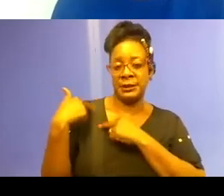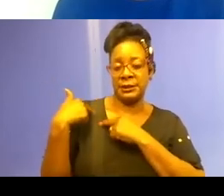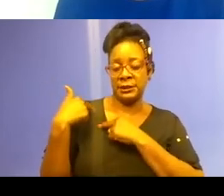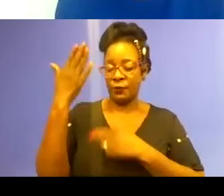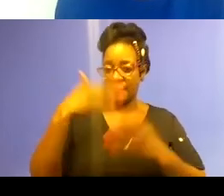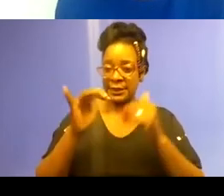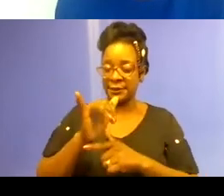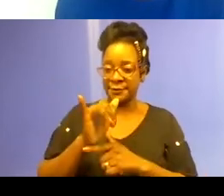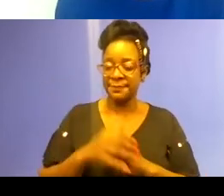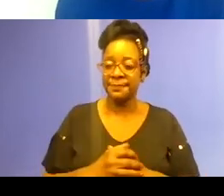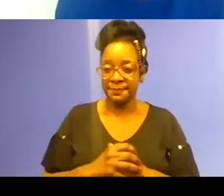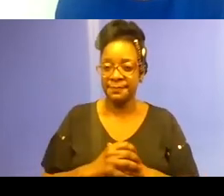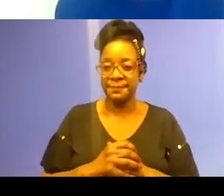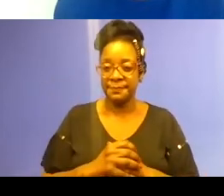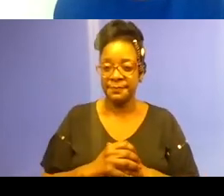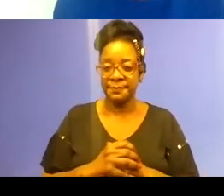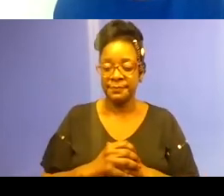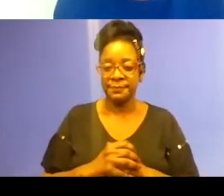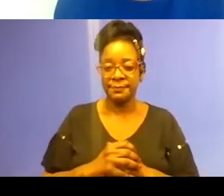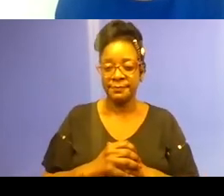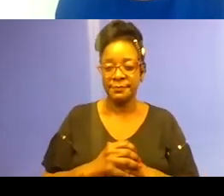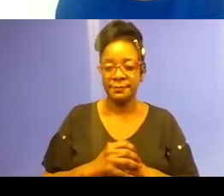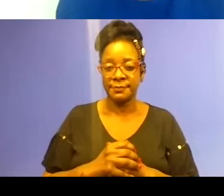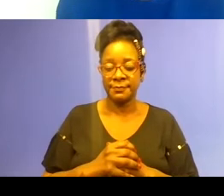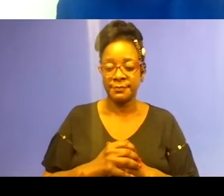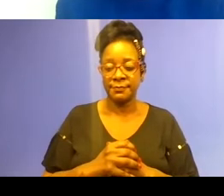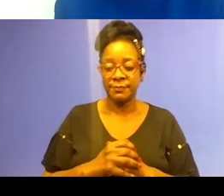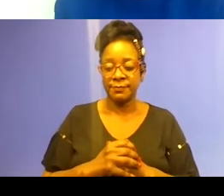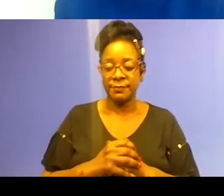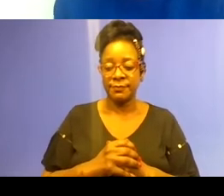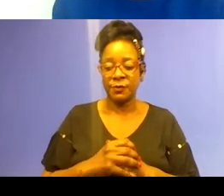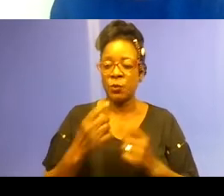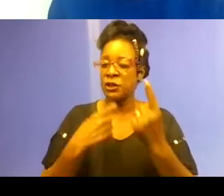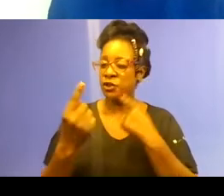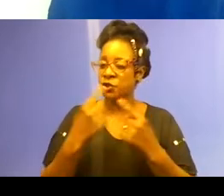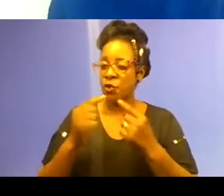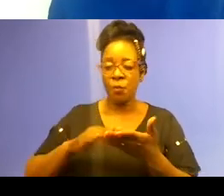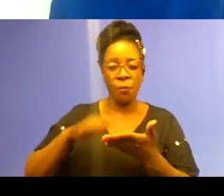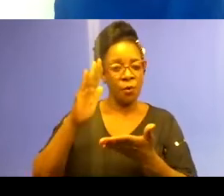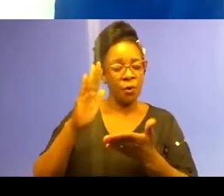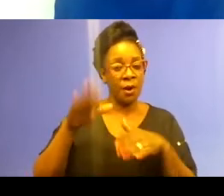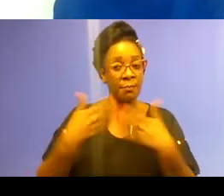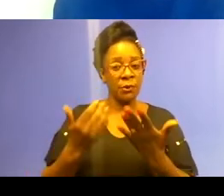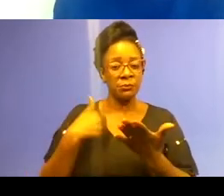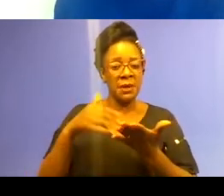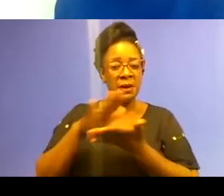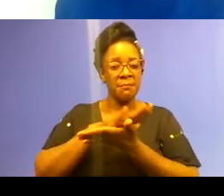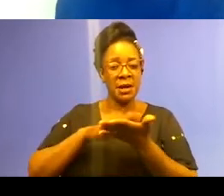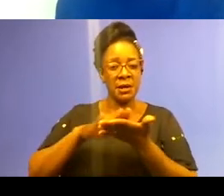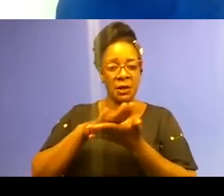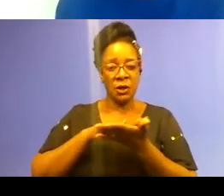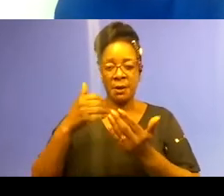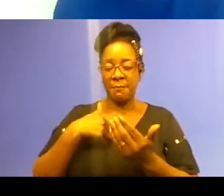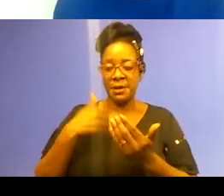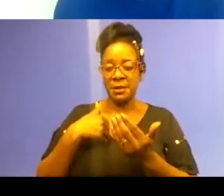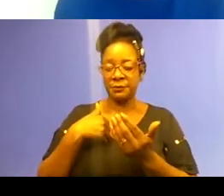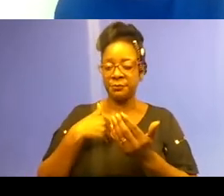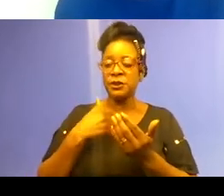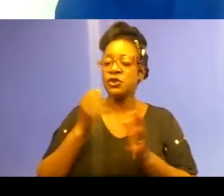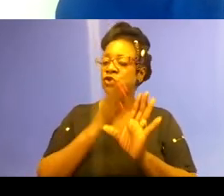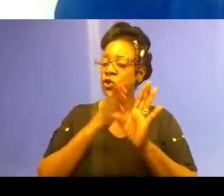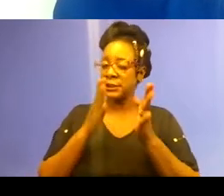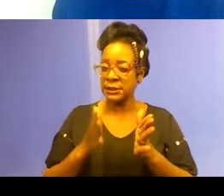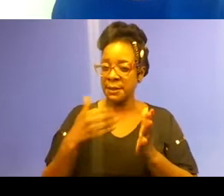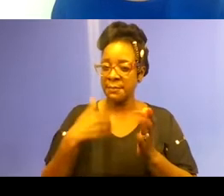I'll give you a little more about my background. I'm a sociologist. And a lot of my work around racial and